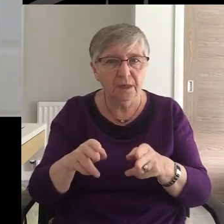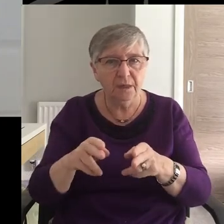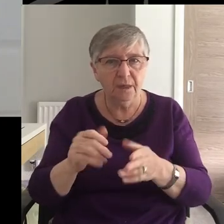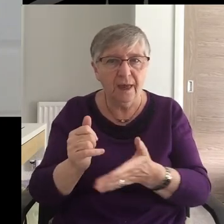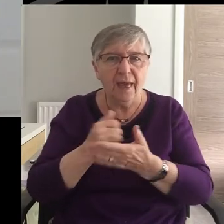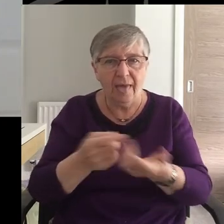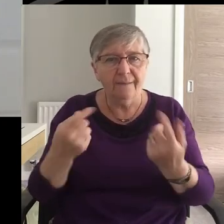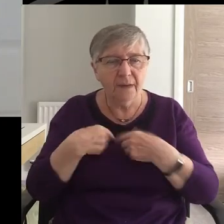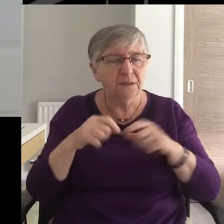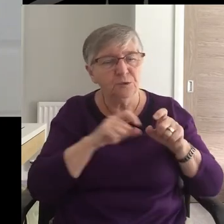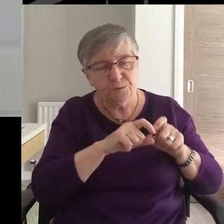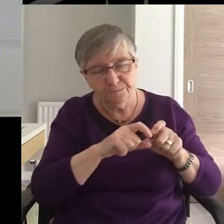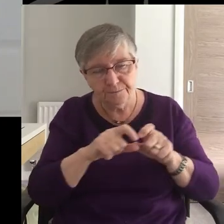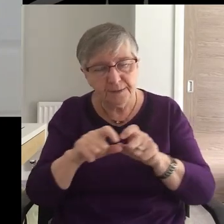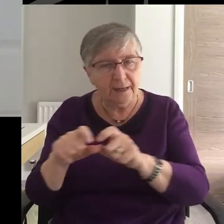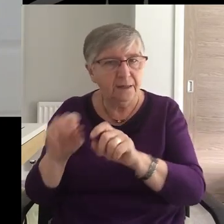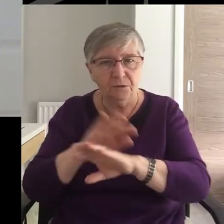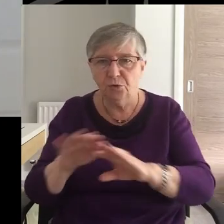at it